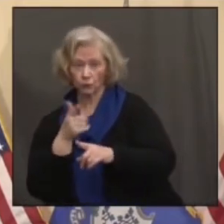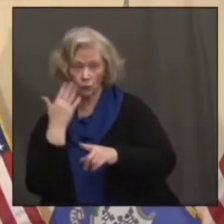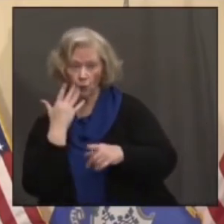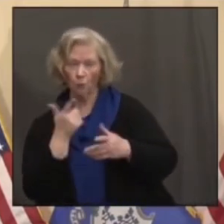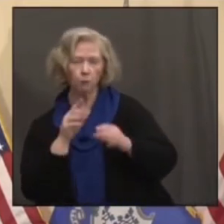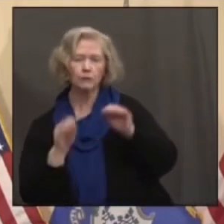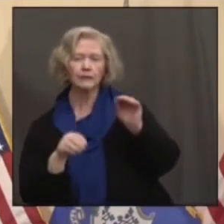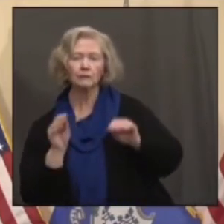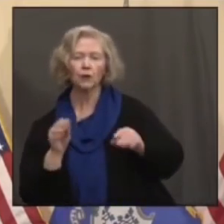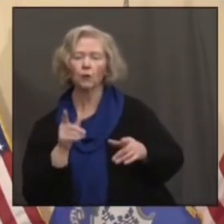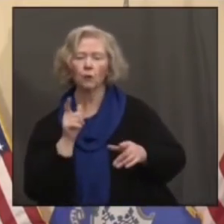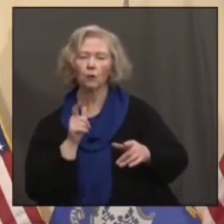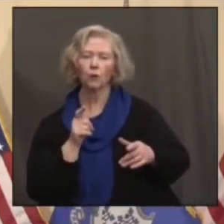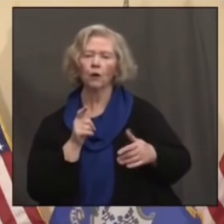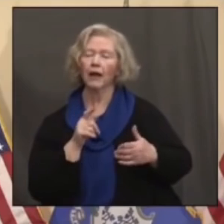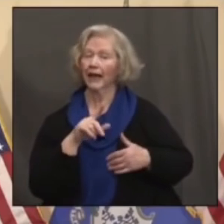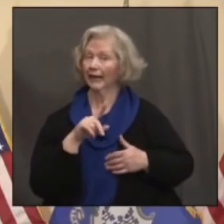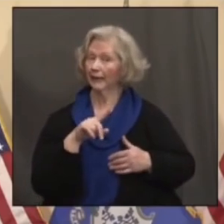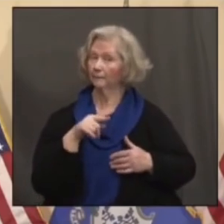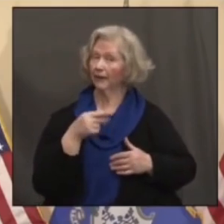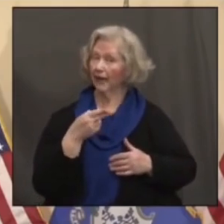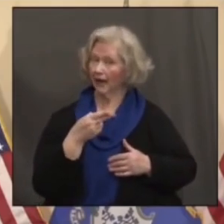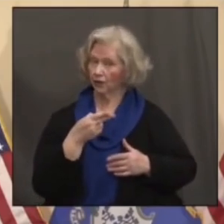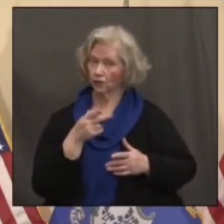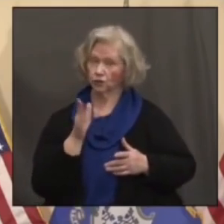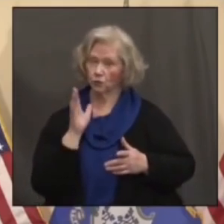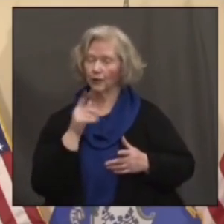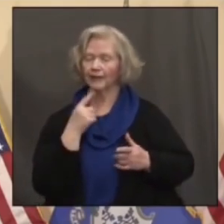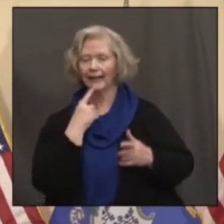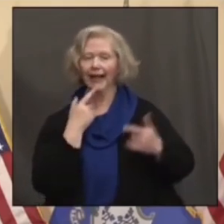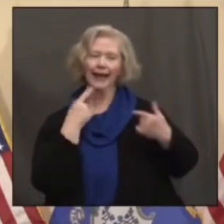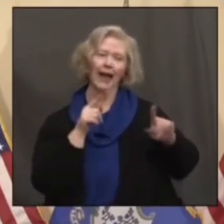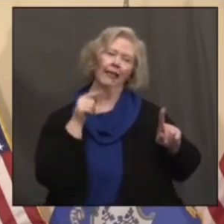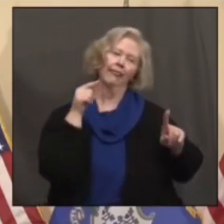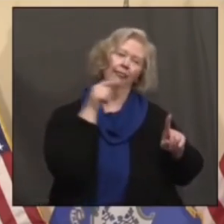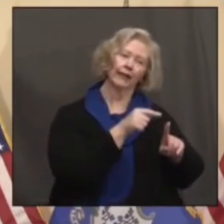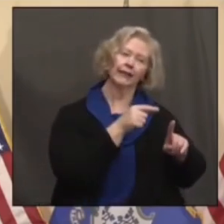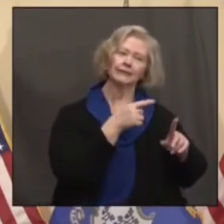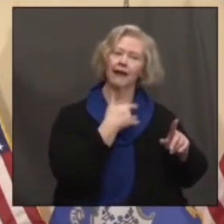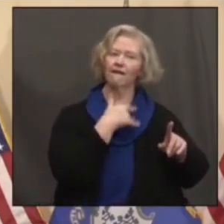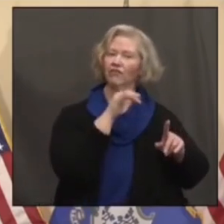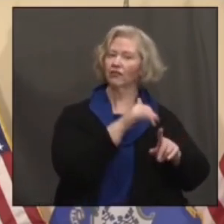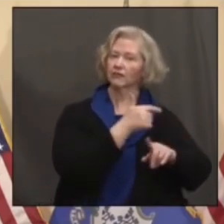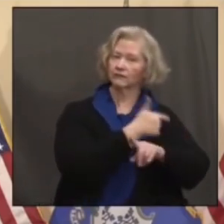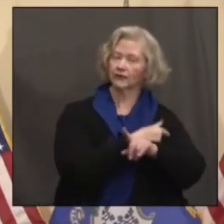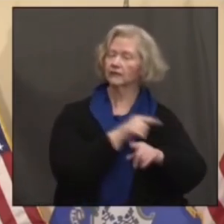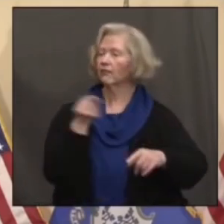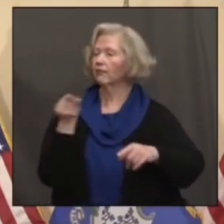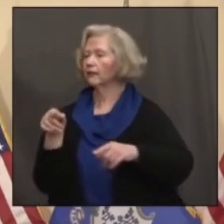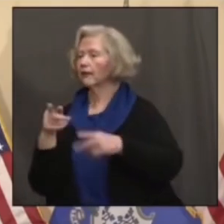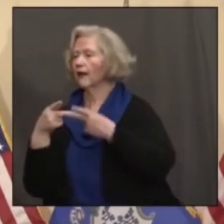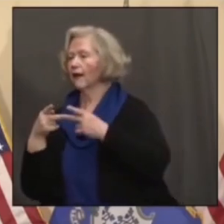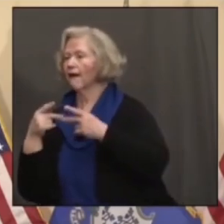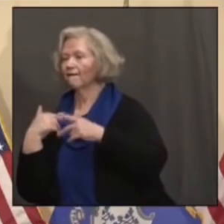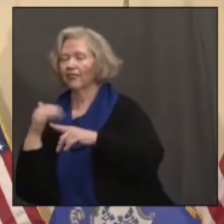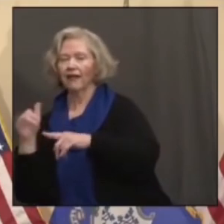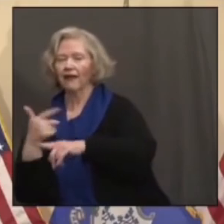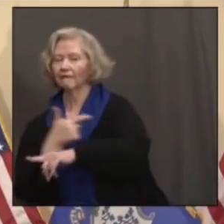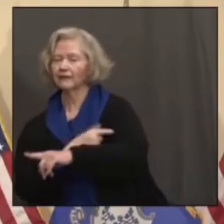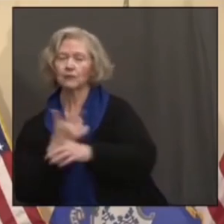is DPH going to say where you can get one shot over another or is that being withheld?